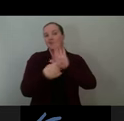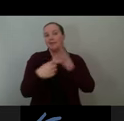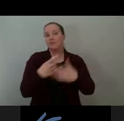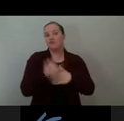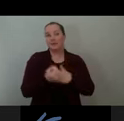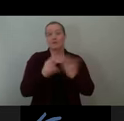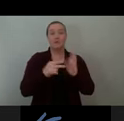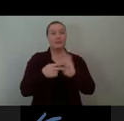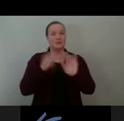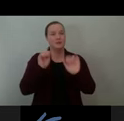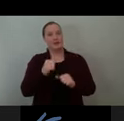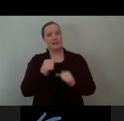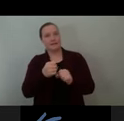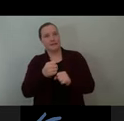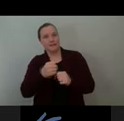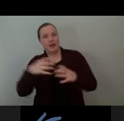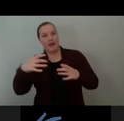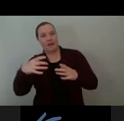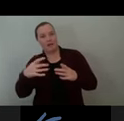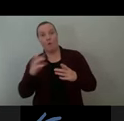pockets of space that are currently wasted.